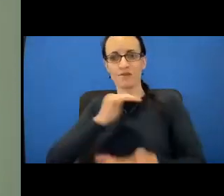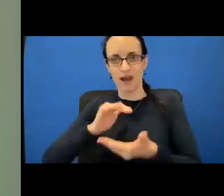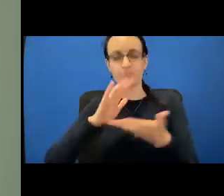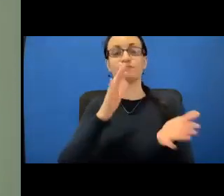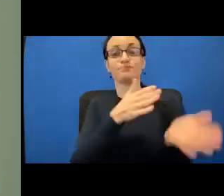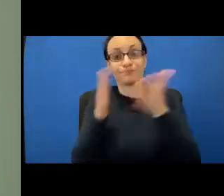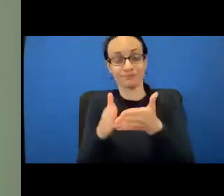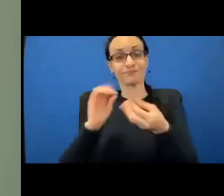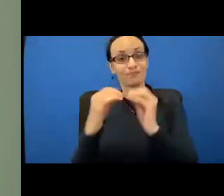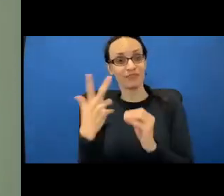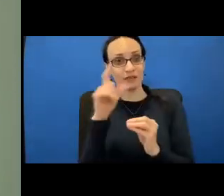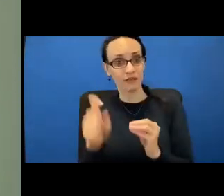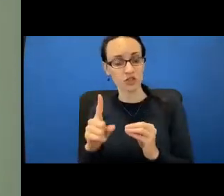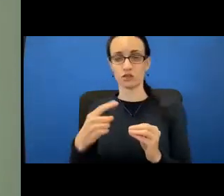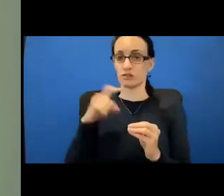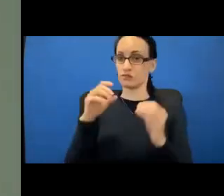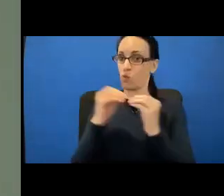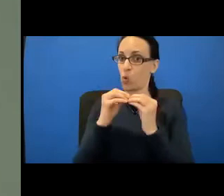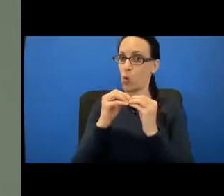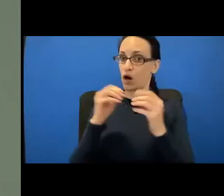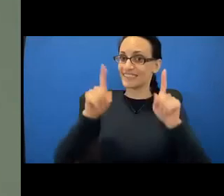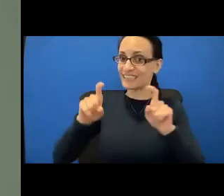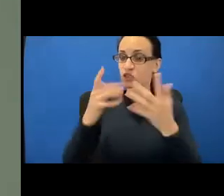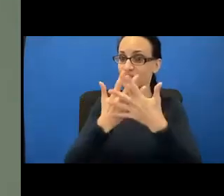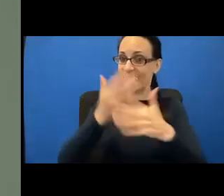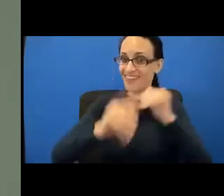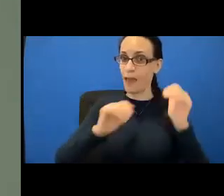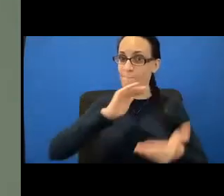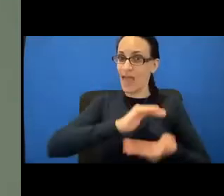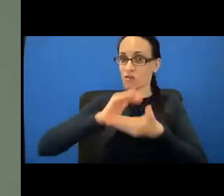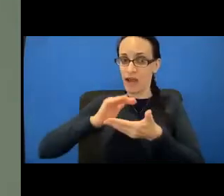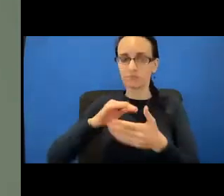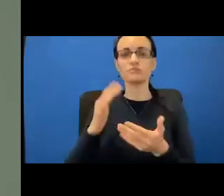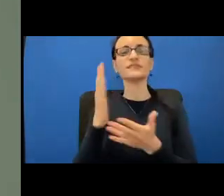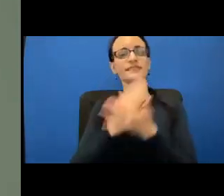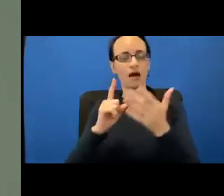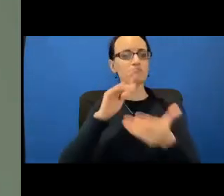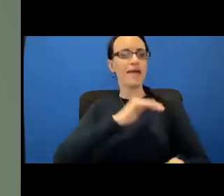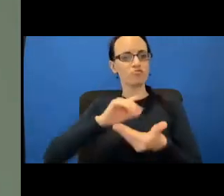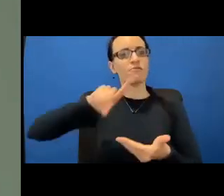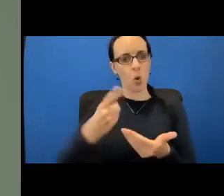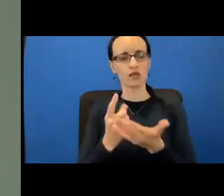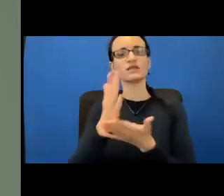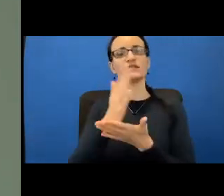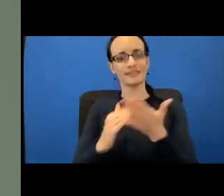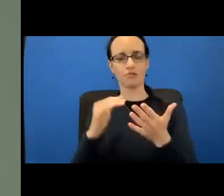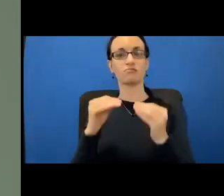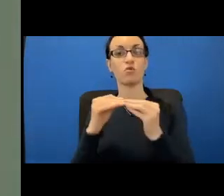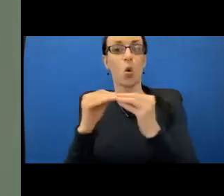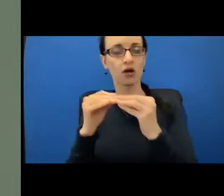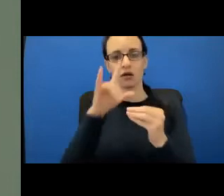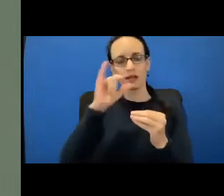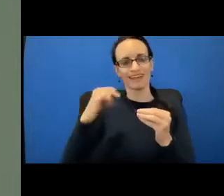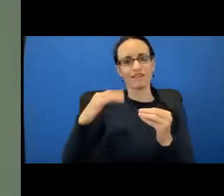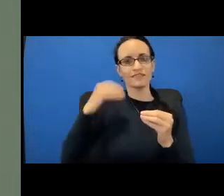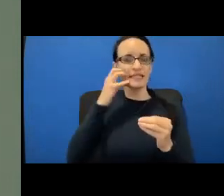do I need more than a mammogram? Some women need screenings in addition to a mammogram, like if you have dense breasts. On an